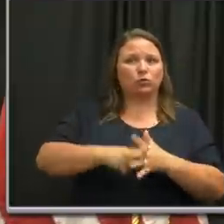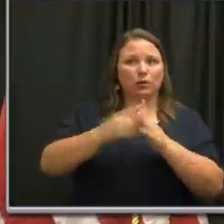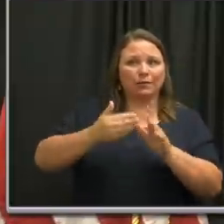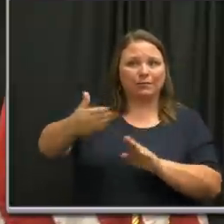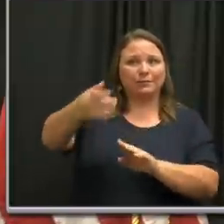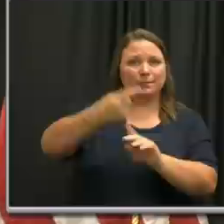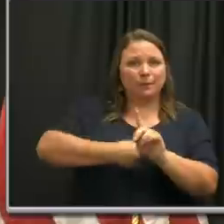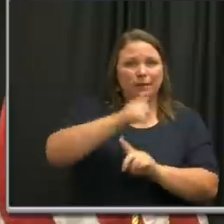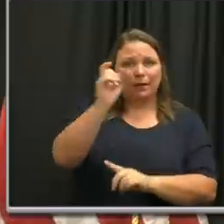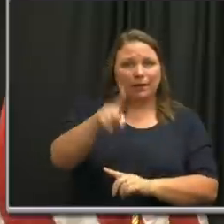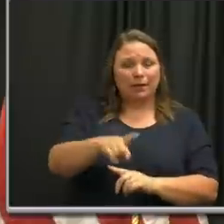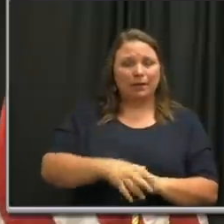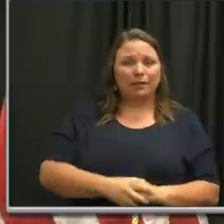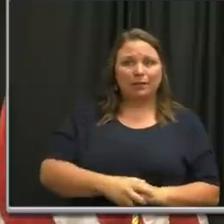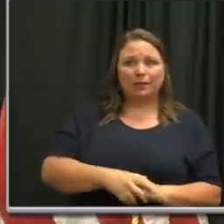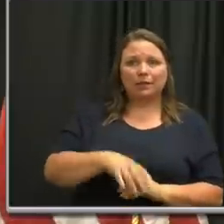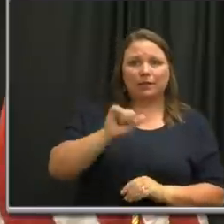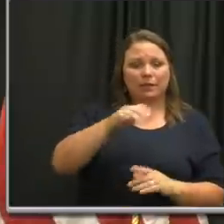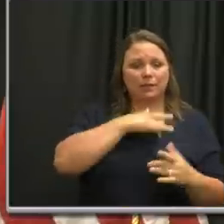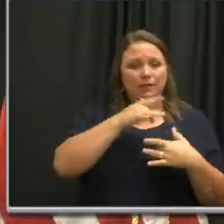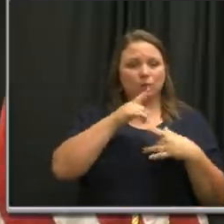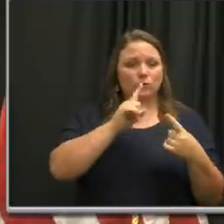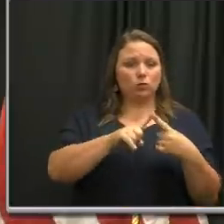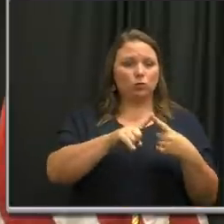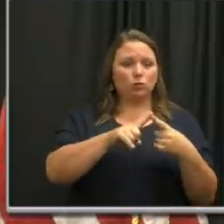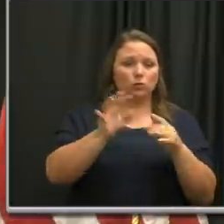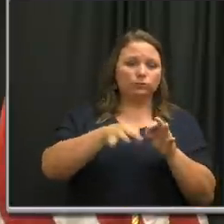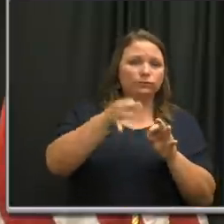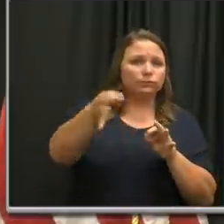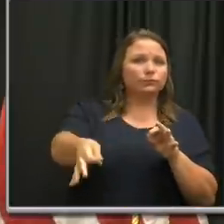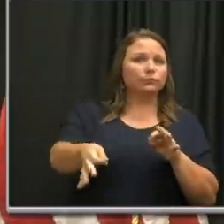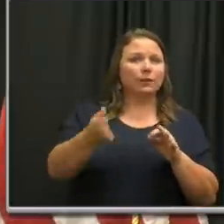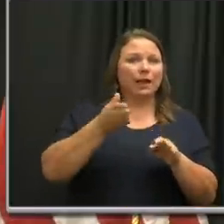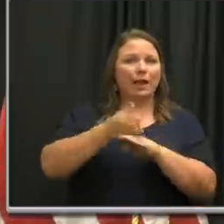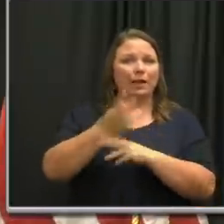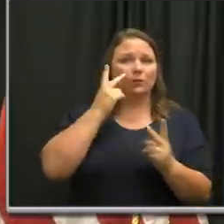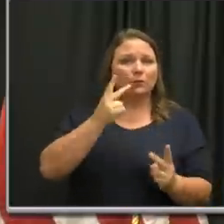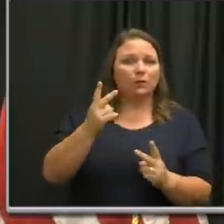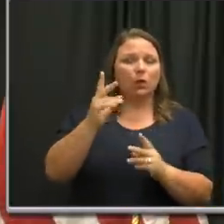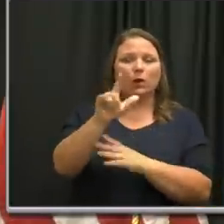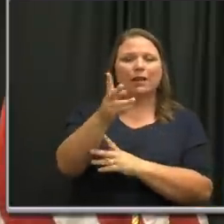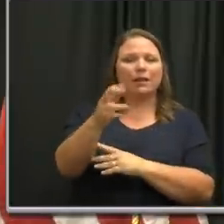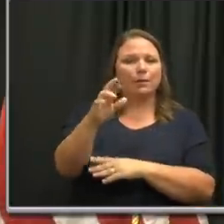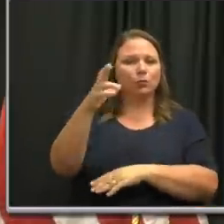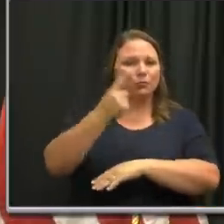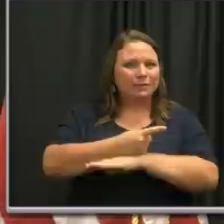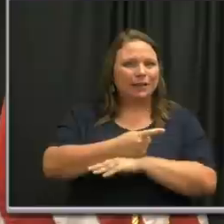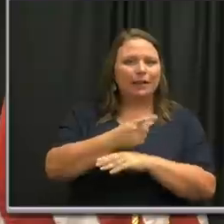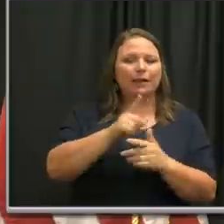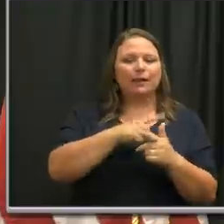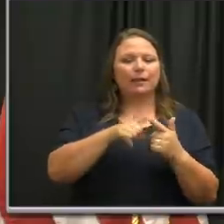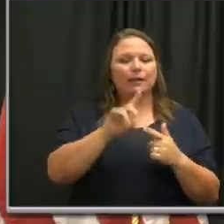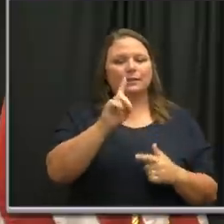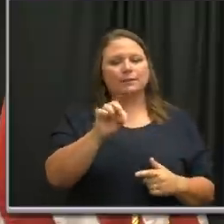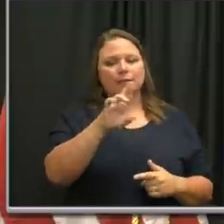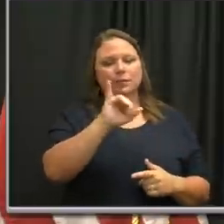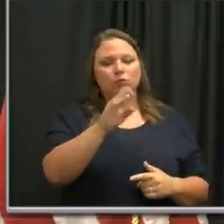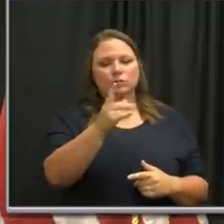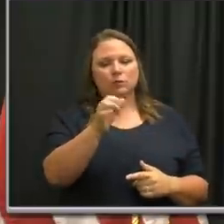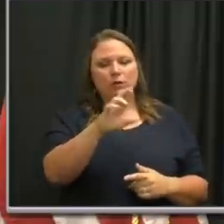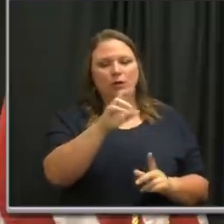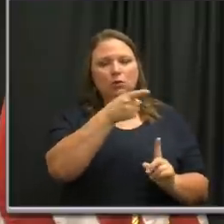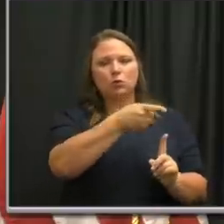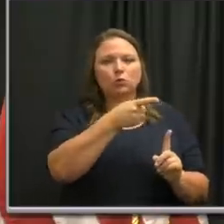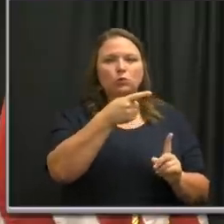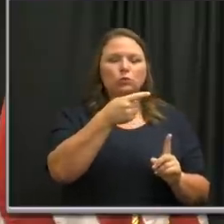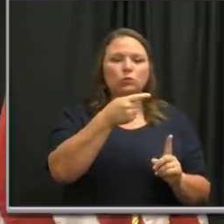from now? Is it a consideration to push back the first day of school to after Labor Day? And then for Dr. Johanger, uh, you mentioned that